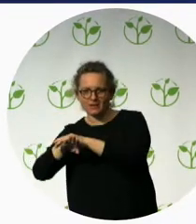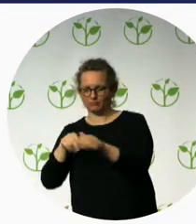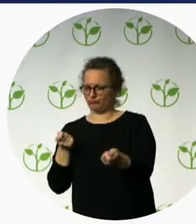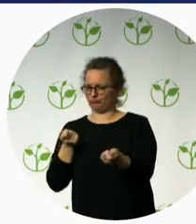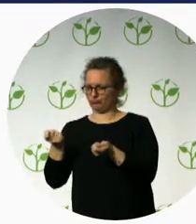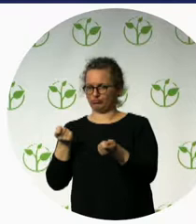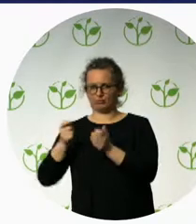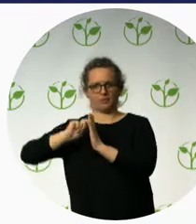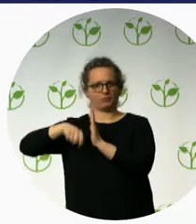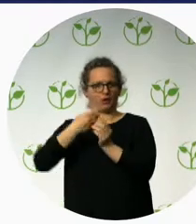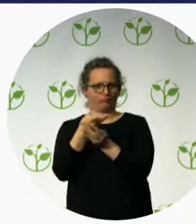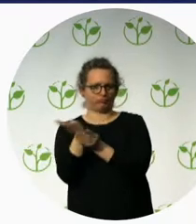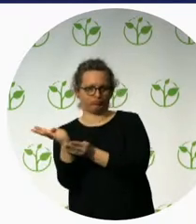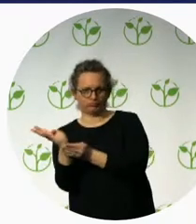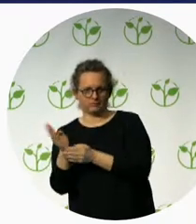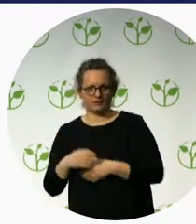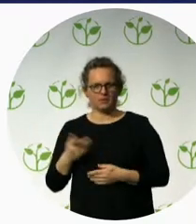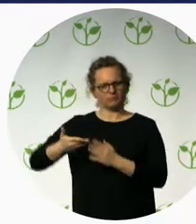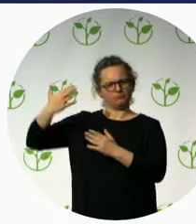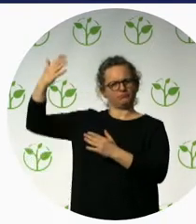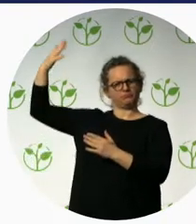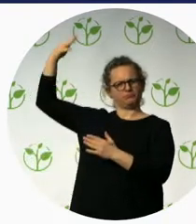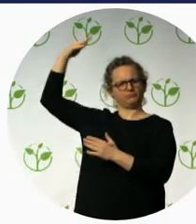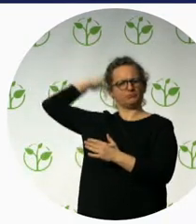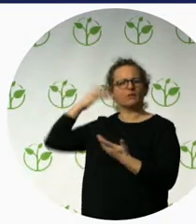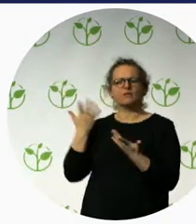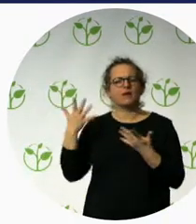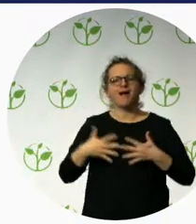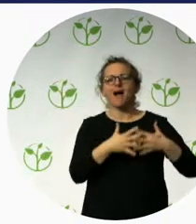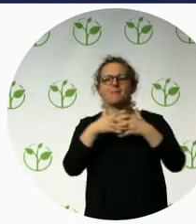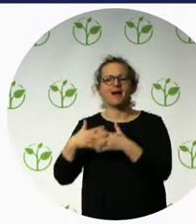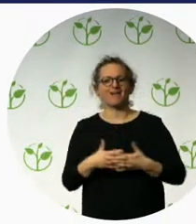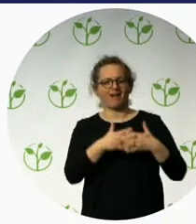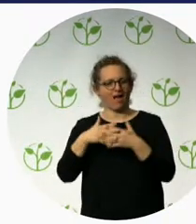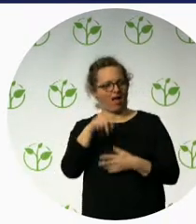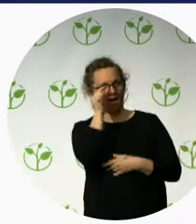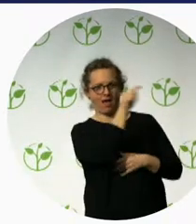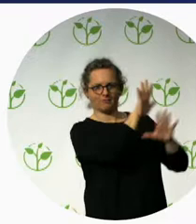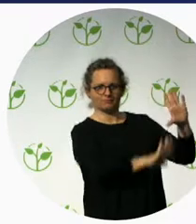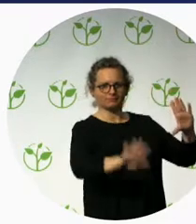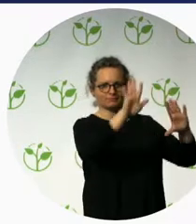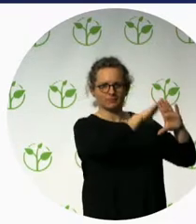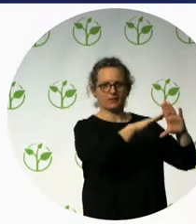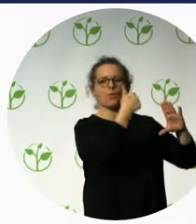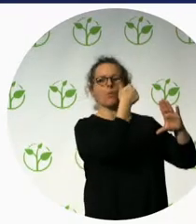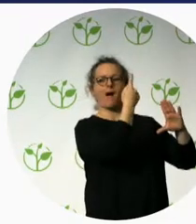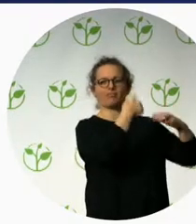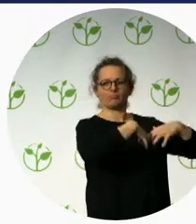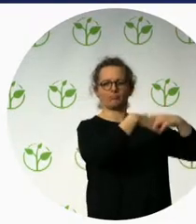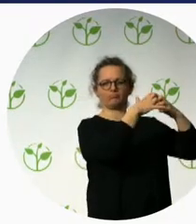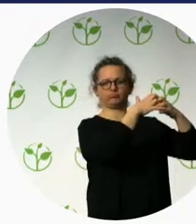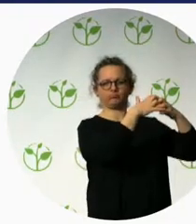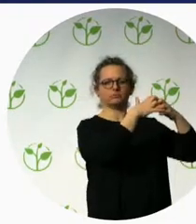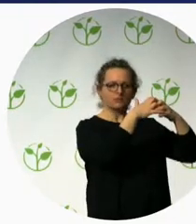business in the United States for, it was called Freedom Tour, good name, in San Diego and New York. Then he came back to